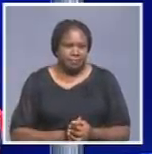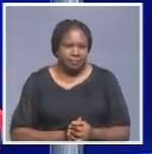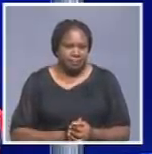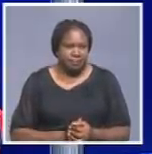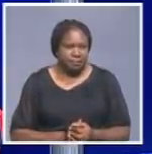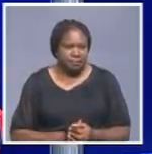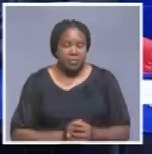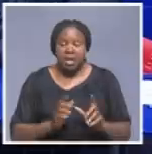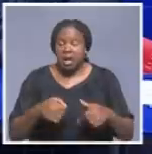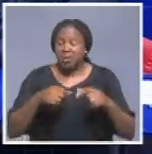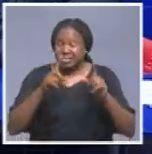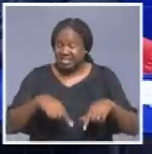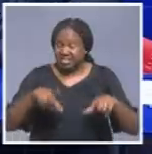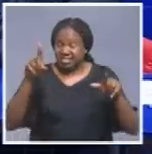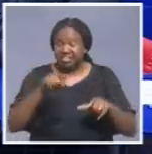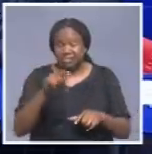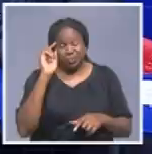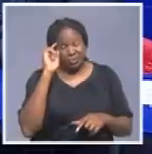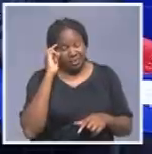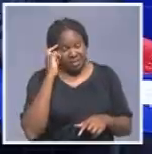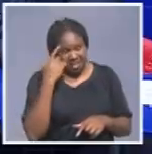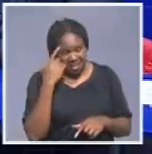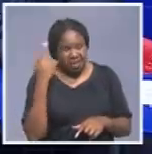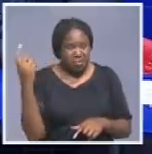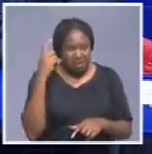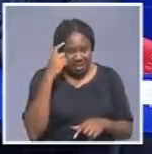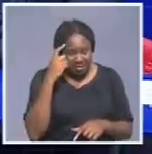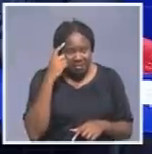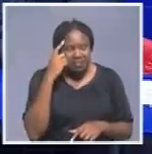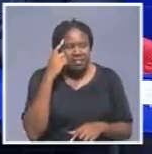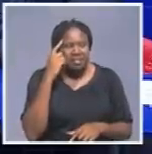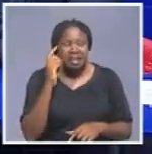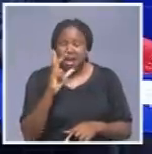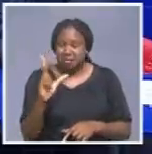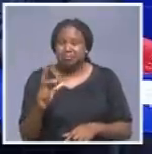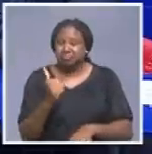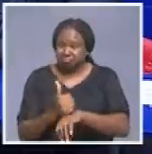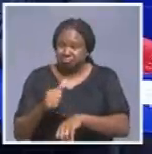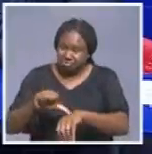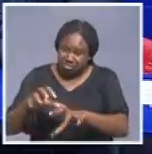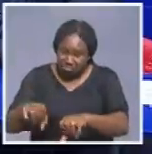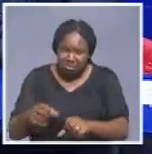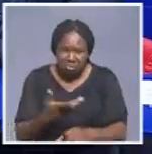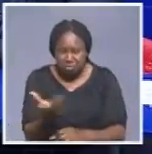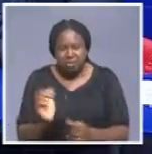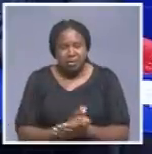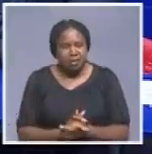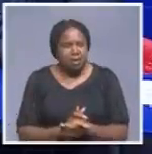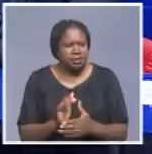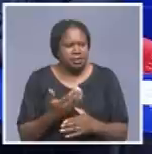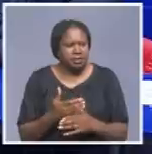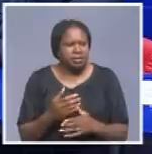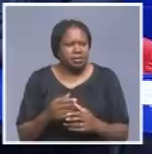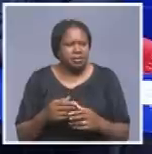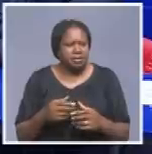How successful do you think, do you believe the ministry's tracing will be? I mean, given the fact that at the airport screening